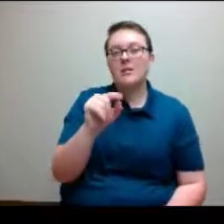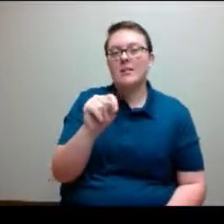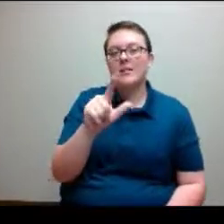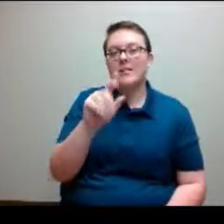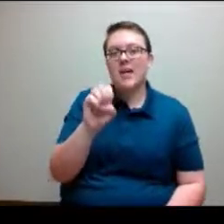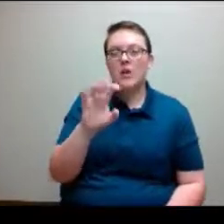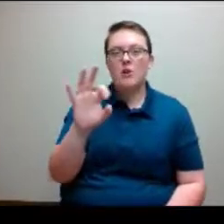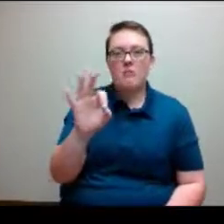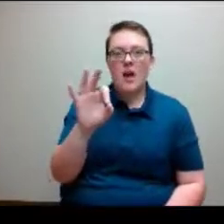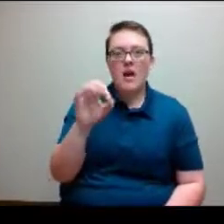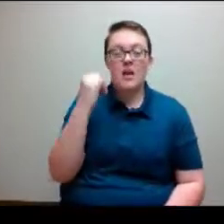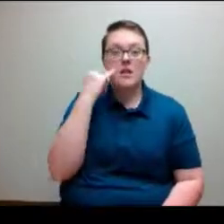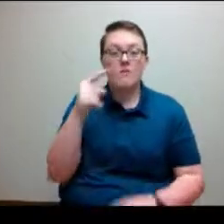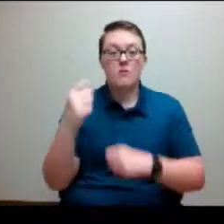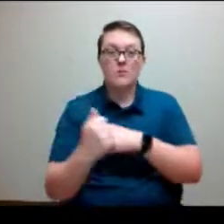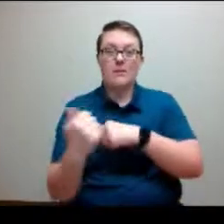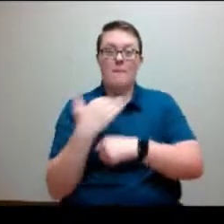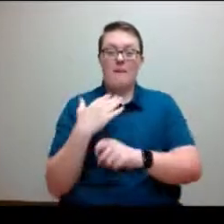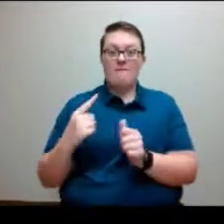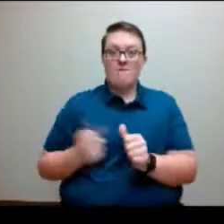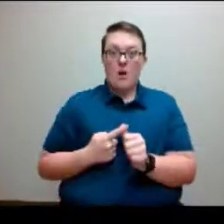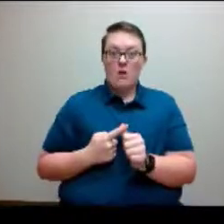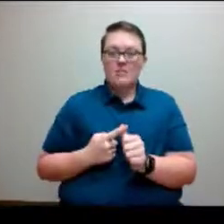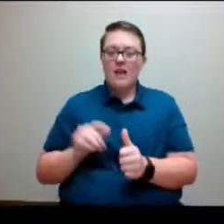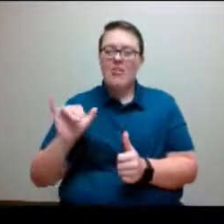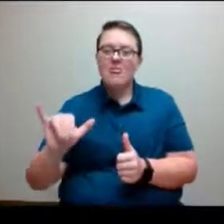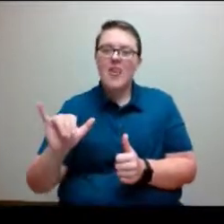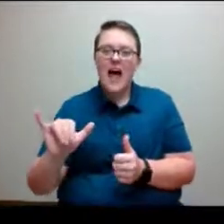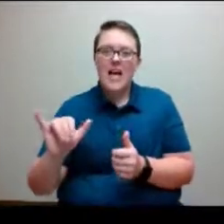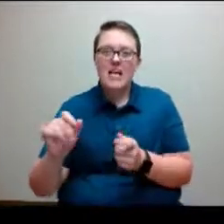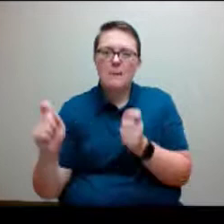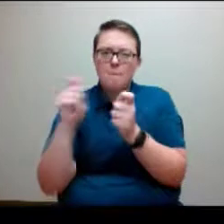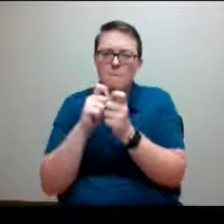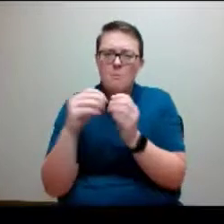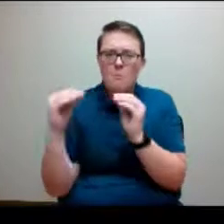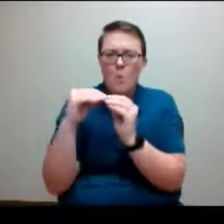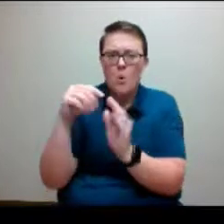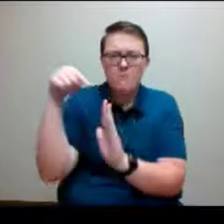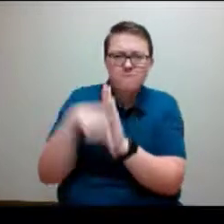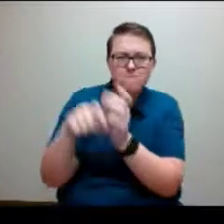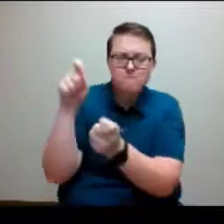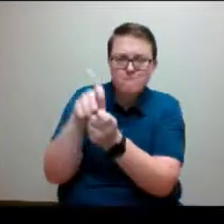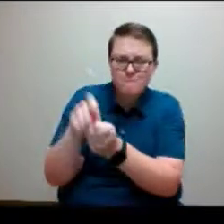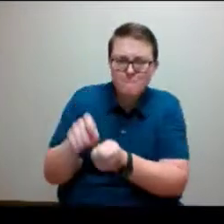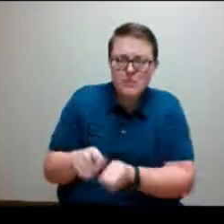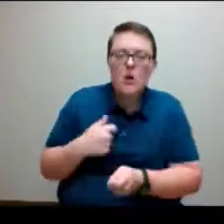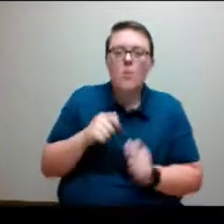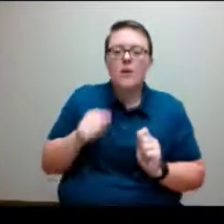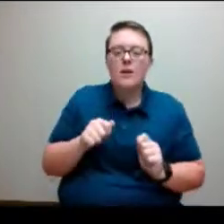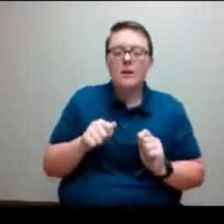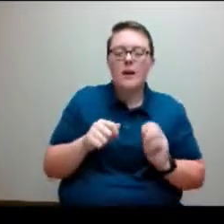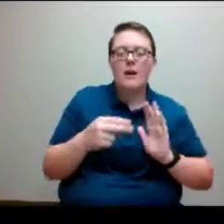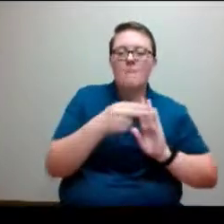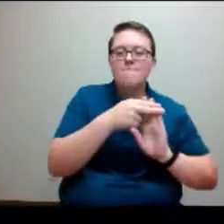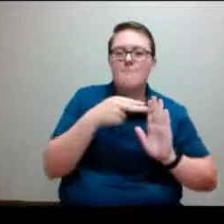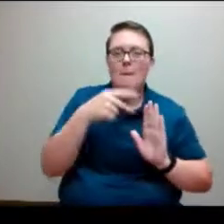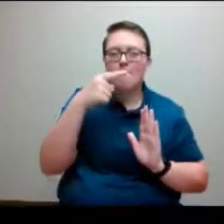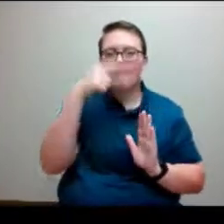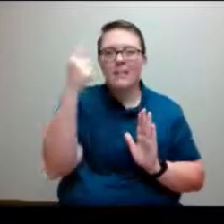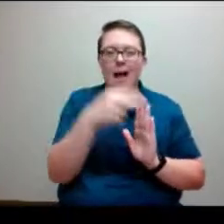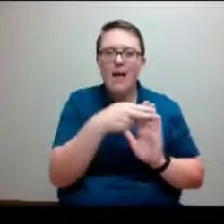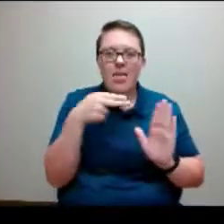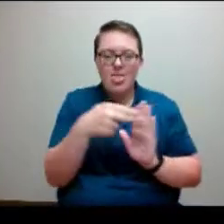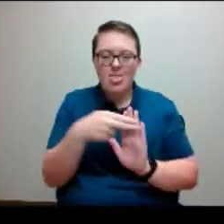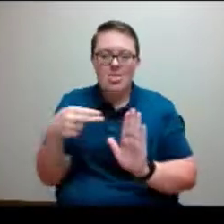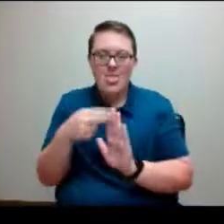more personal, nuanced details before referring it to any other campus entity. Very often we